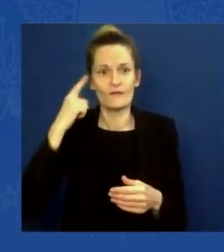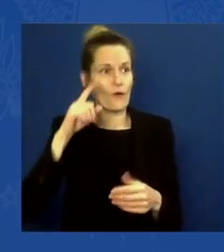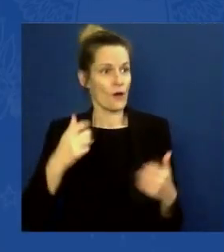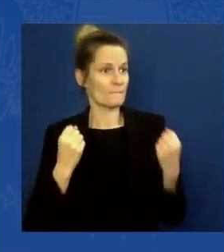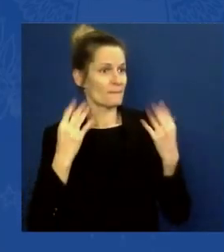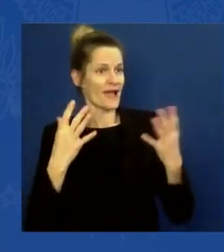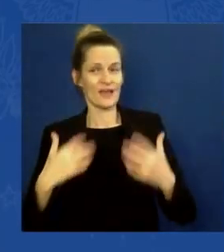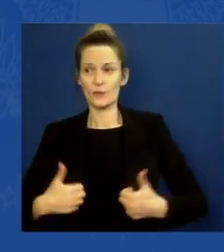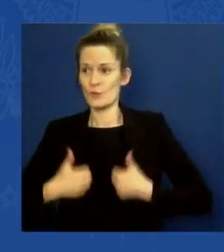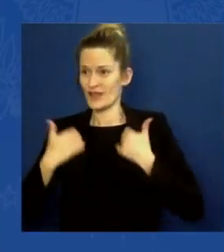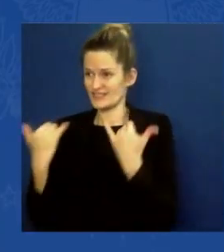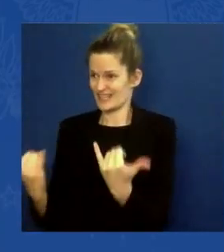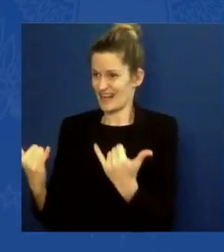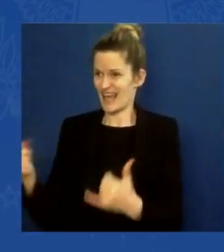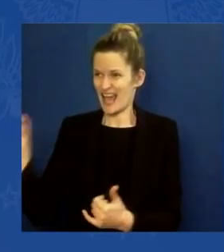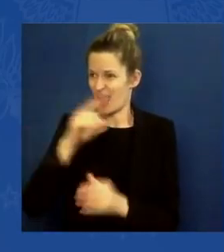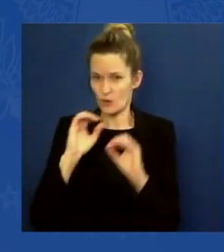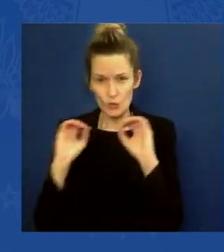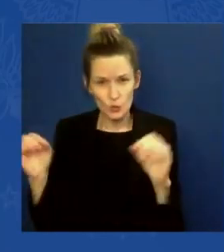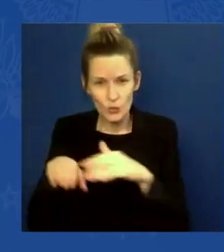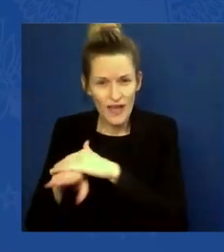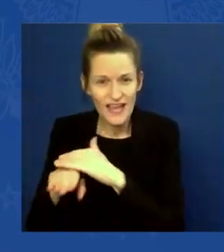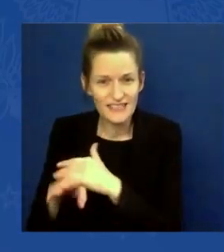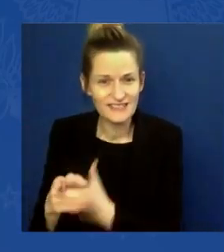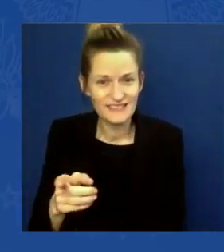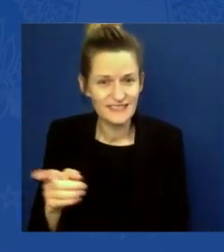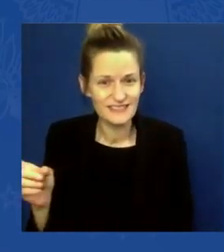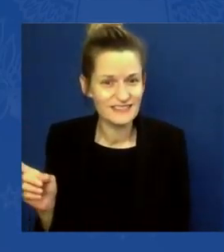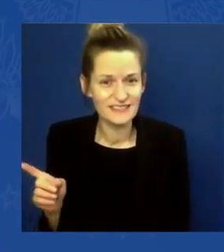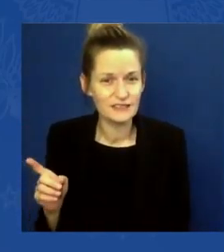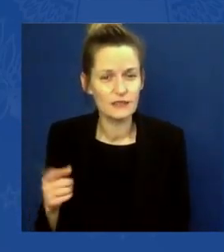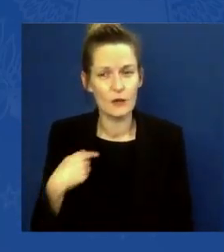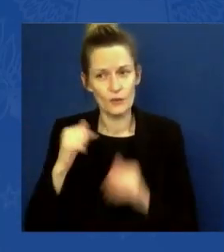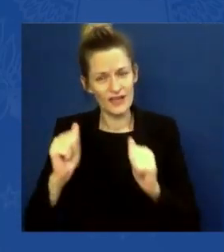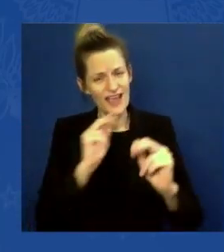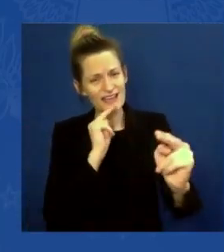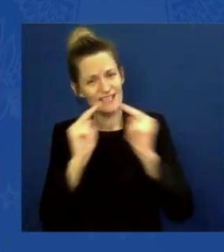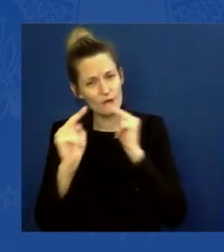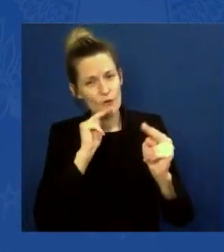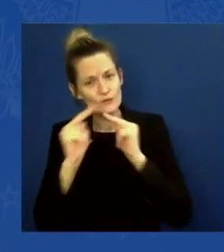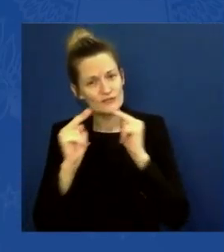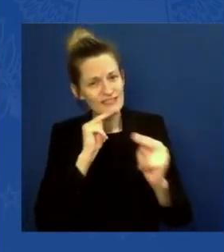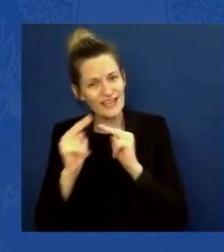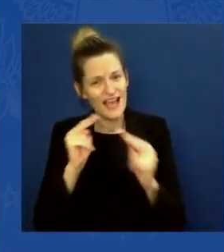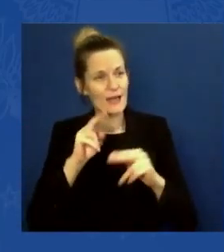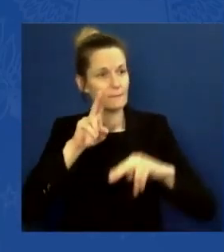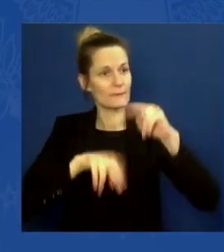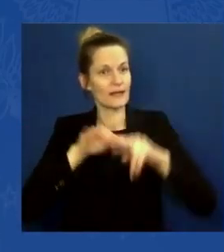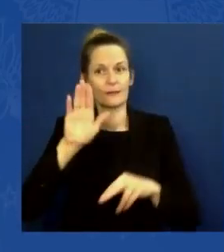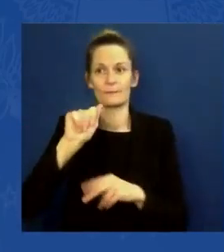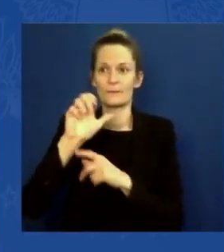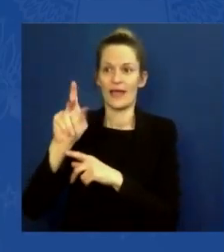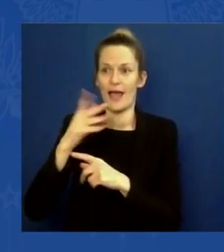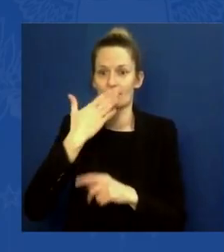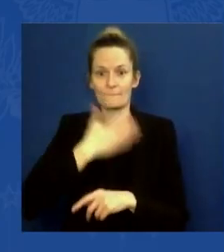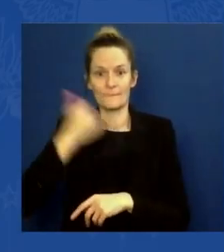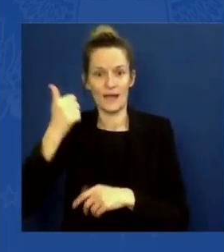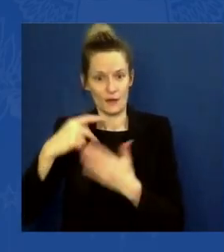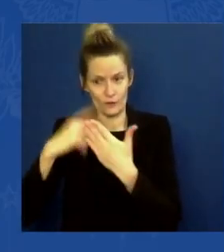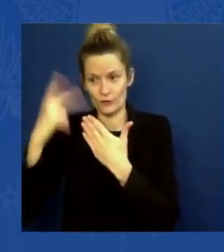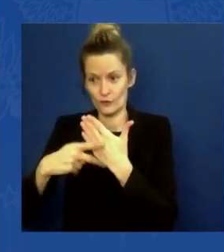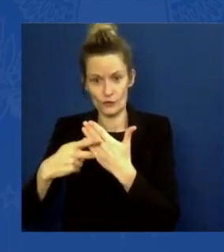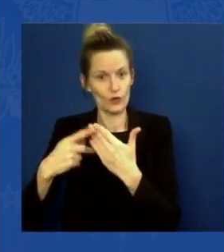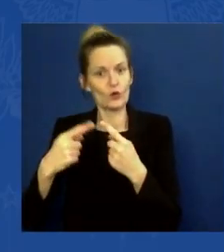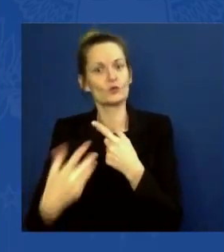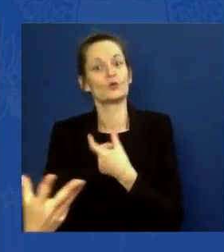negotiating right now for my plan to build back better, which includes additional action to address climate crisis. It includes tax credits that will effectively cut the